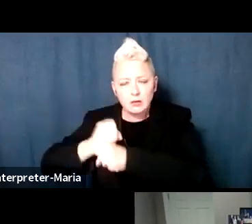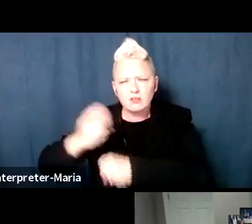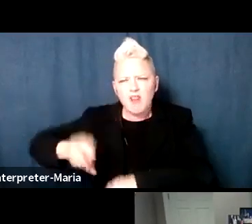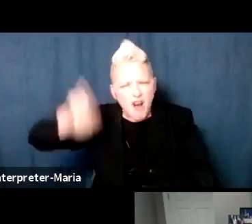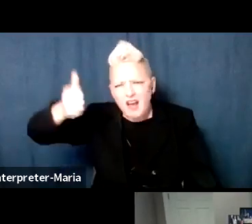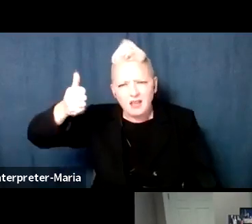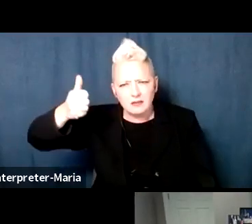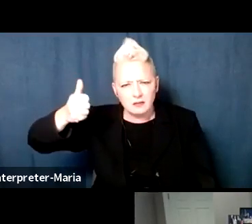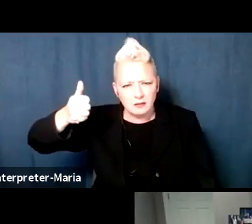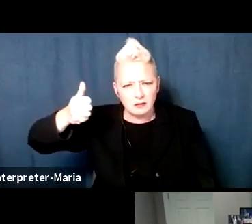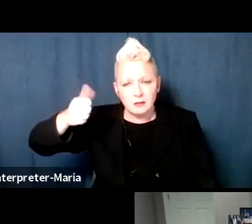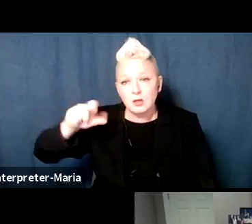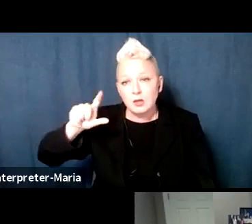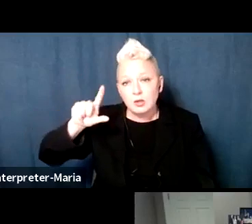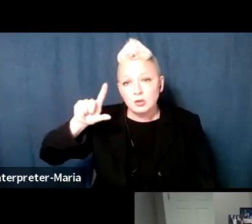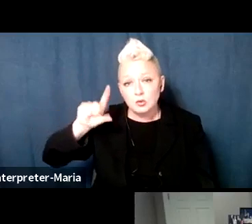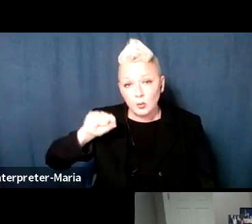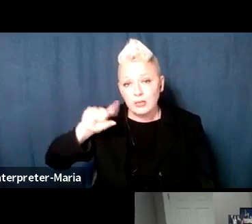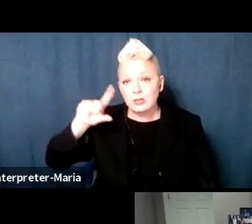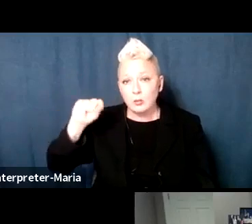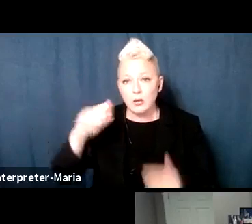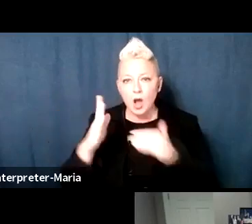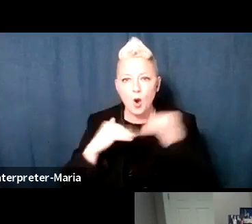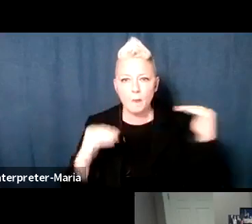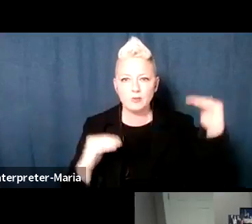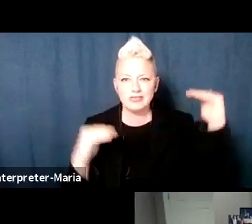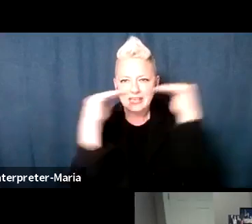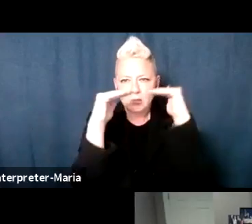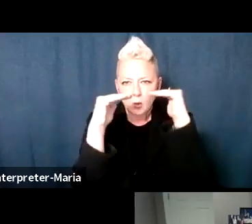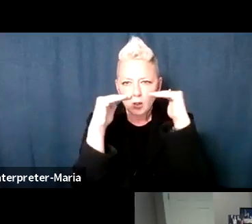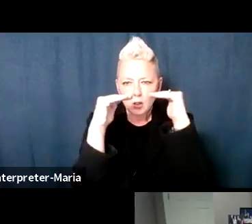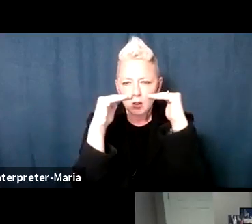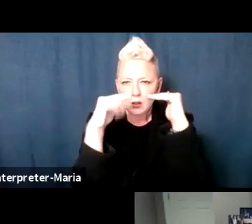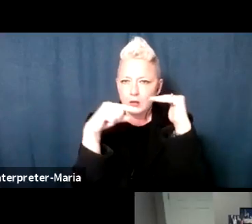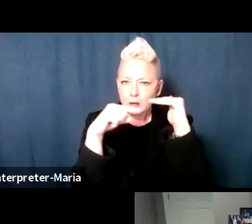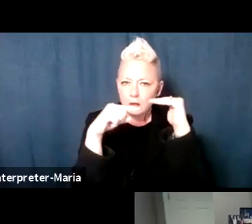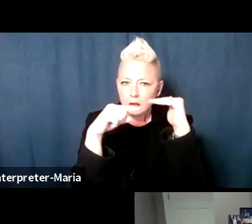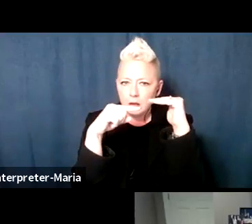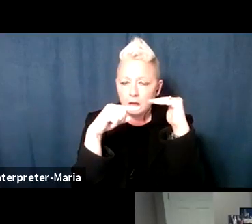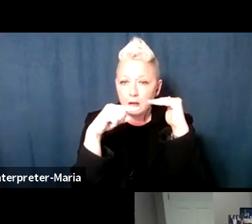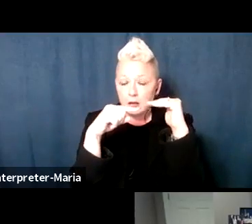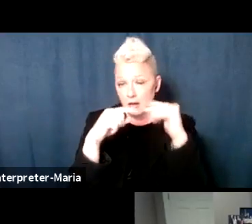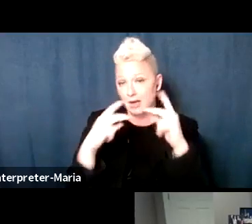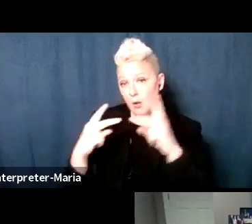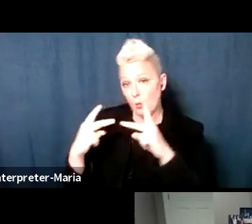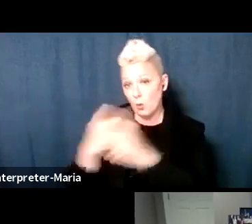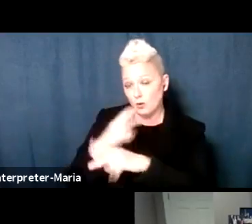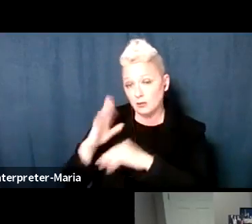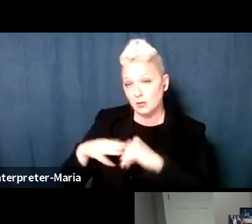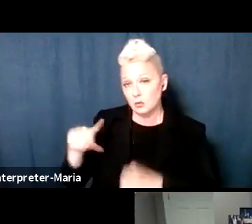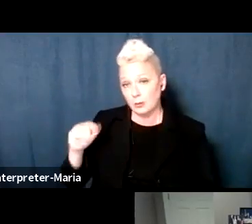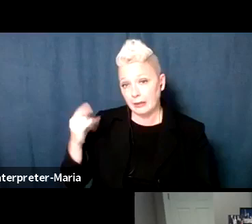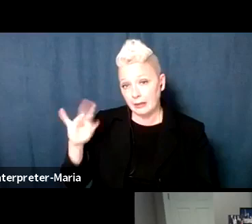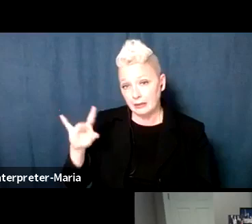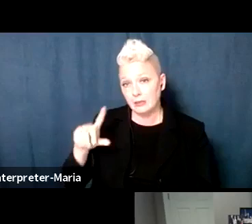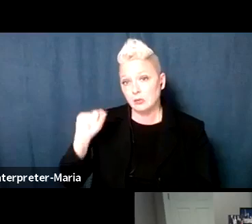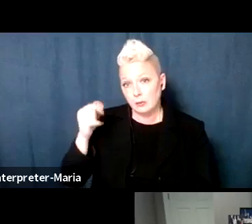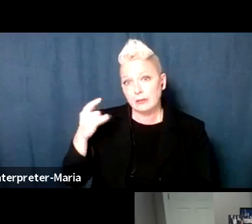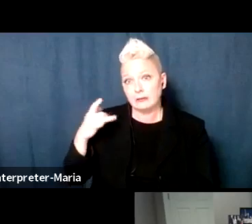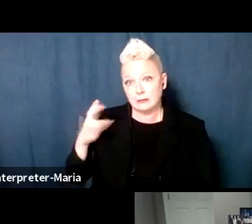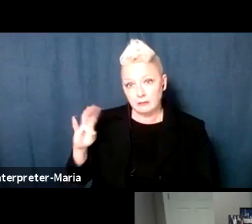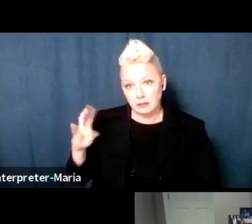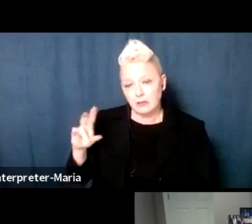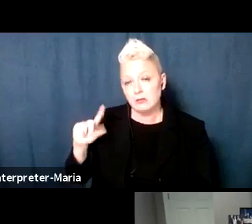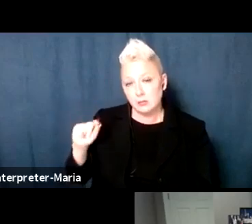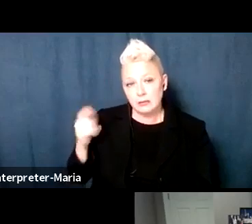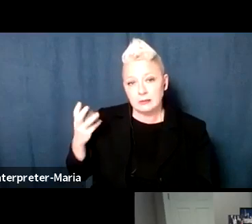recorded. 2020 was almost that high. And it was higher than 2018, higher than 2017, higher